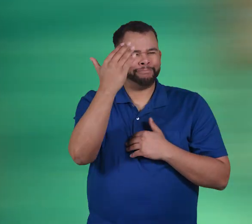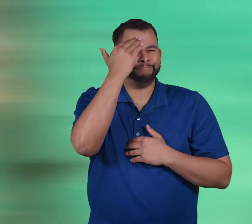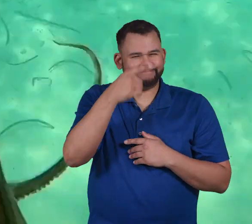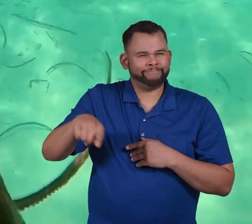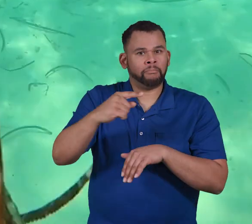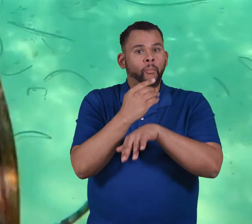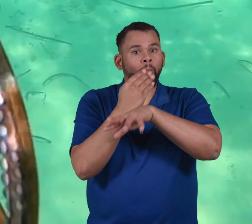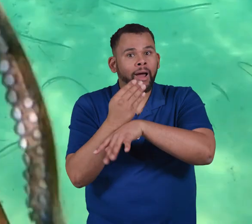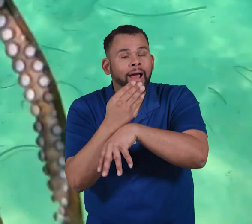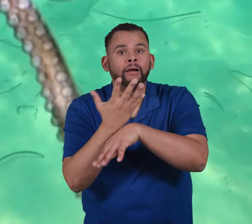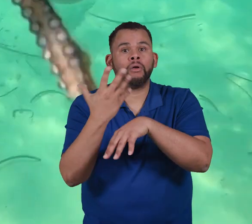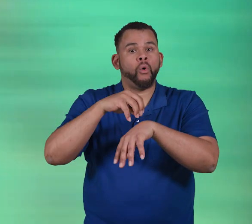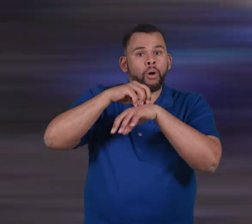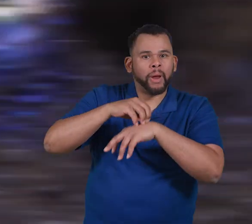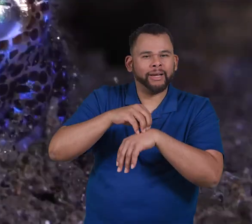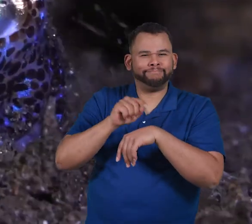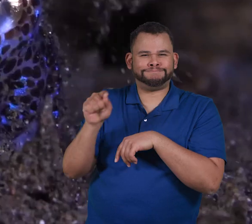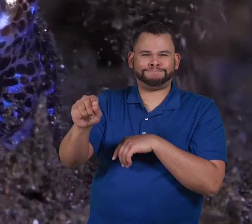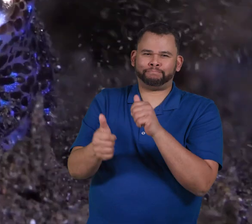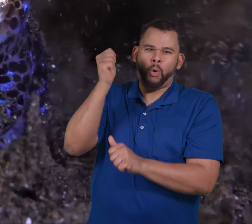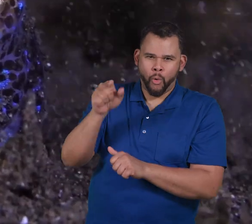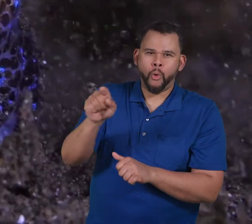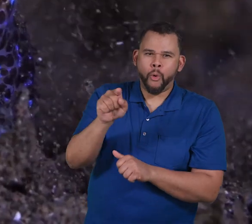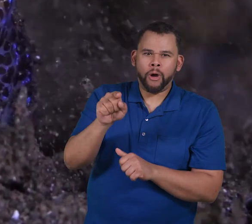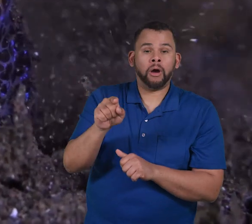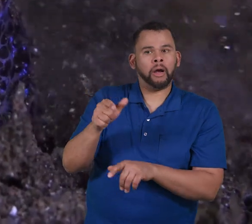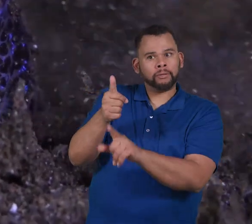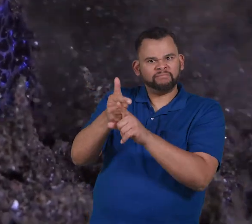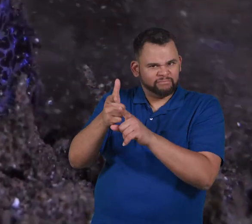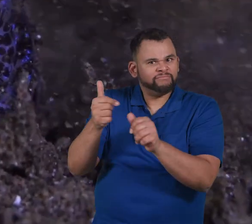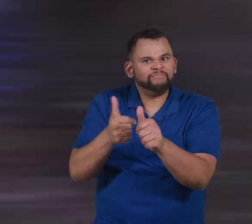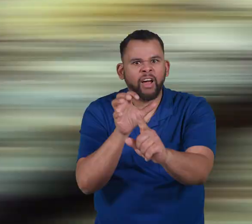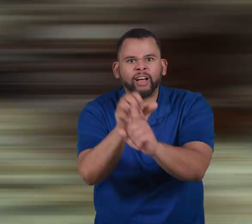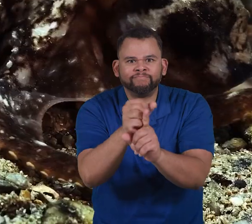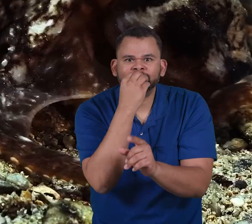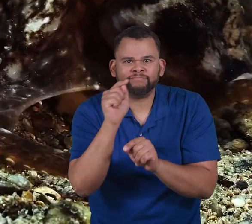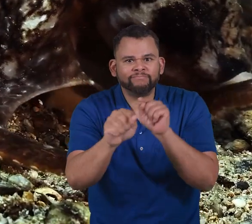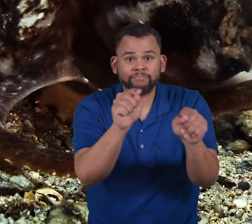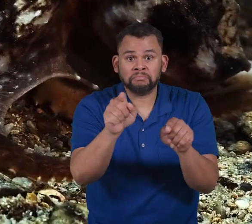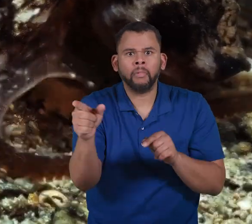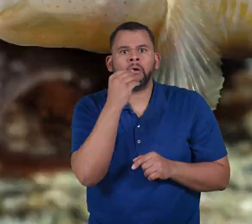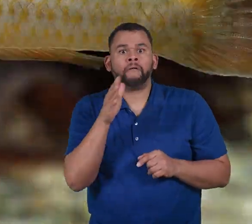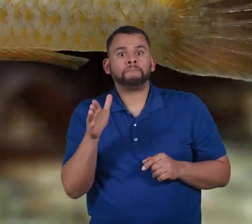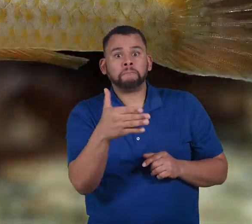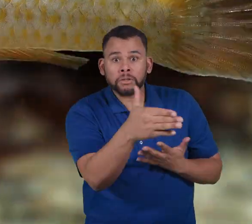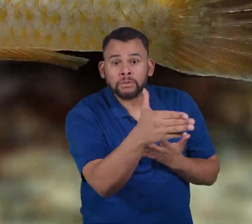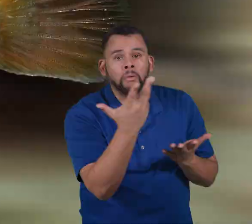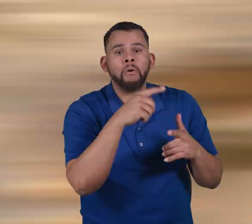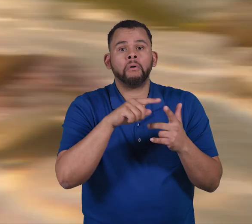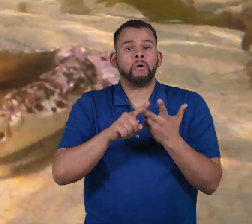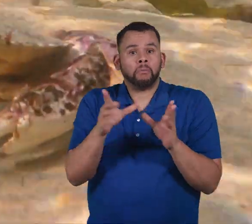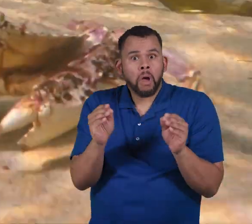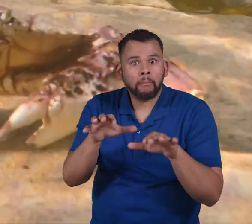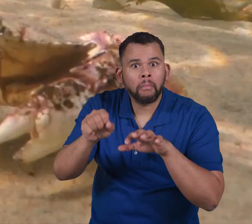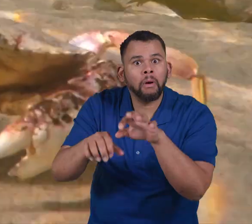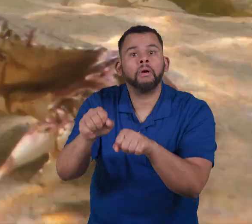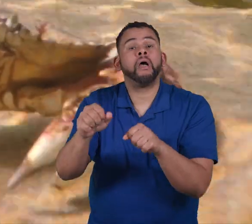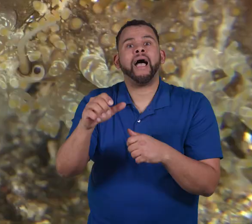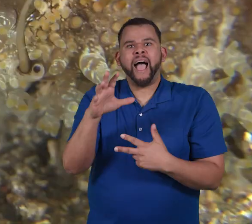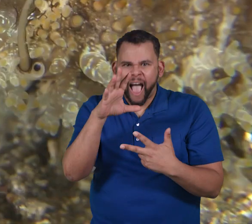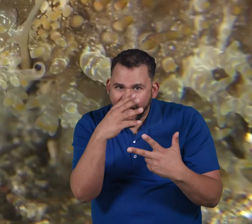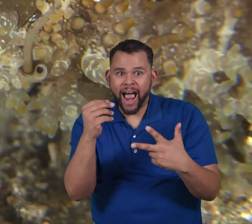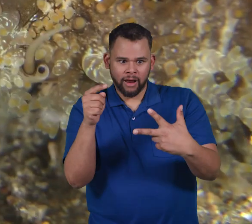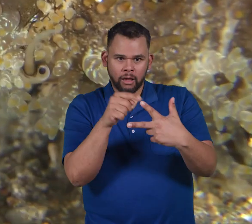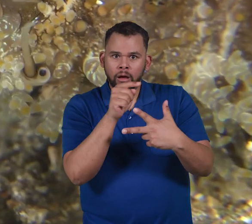squids and octopuses. Squids and octopuses are predators because they eat fish, crustaceans,